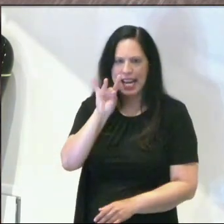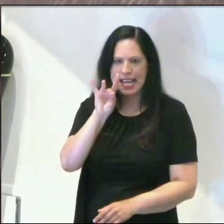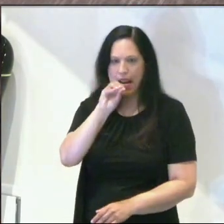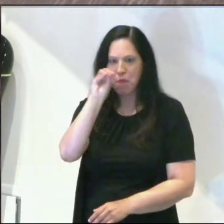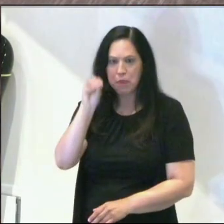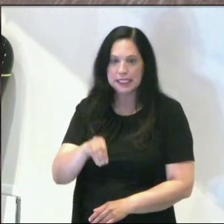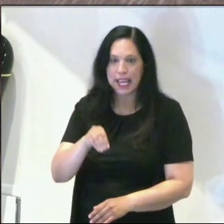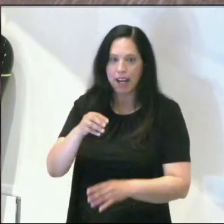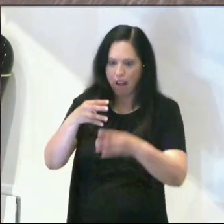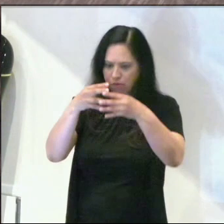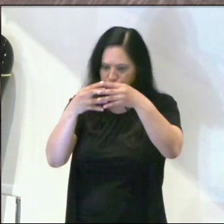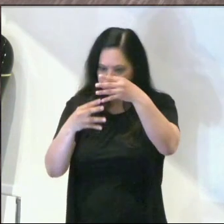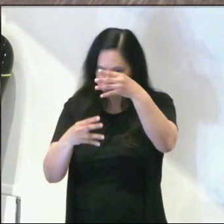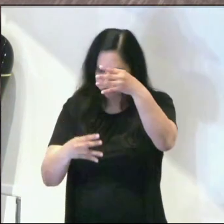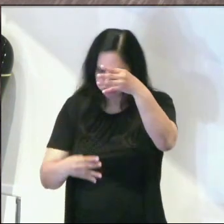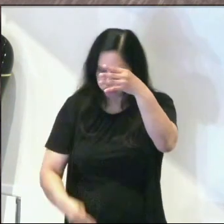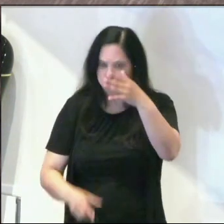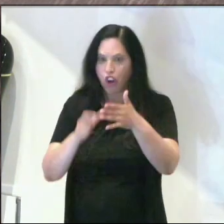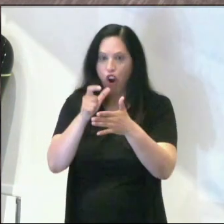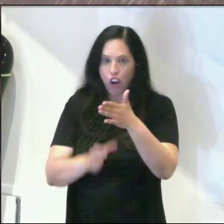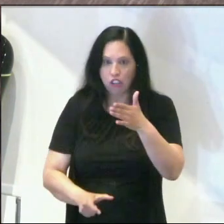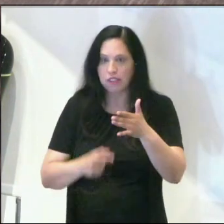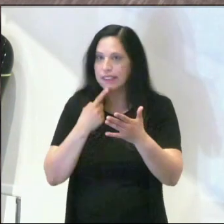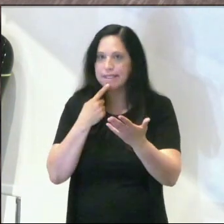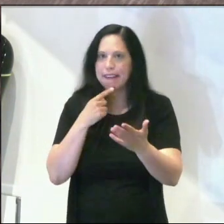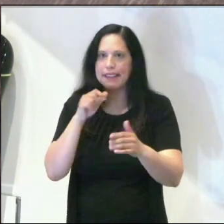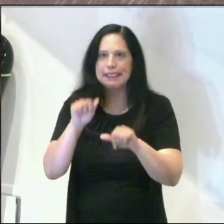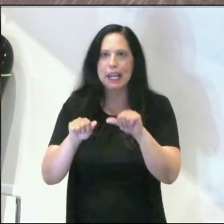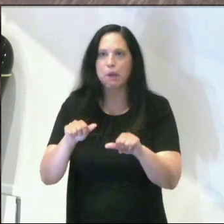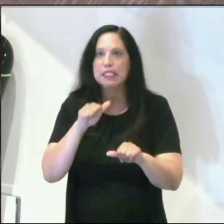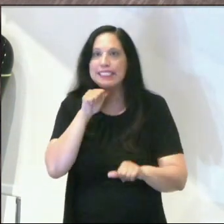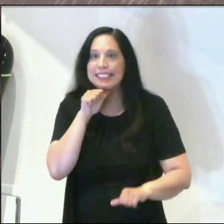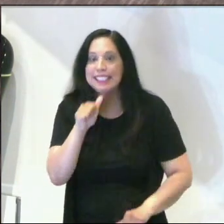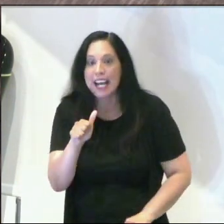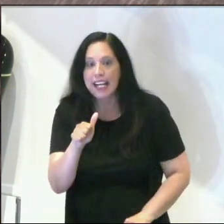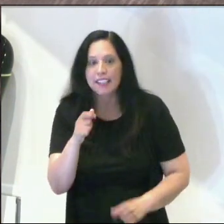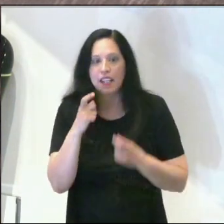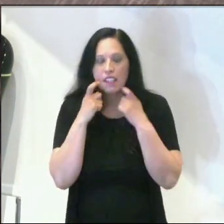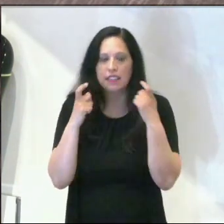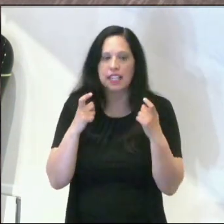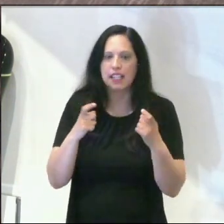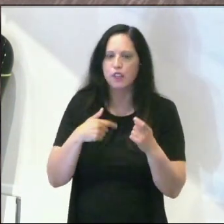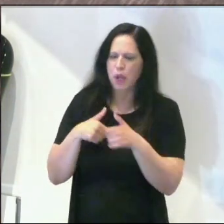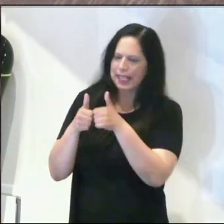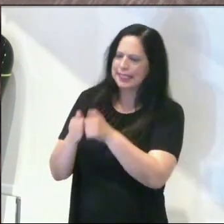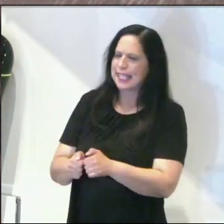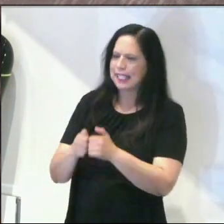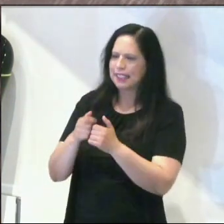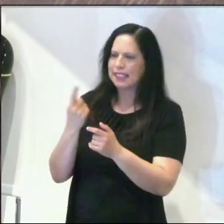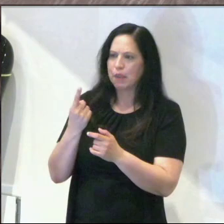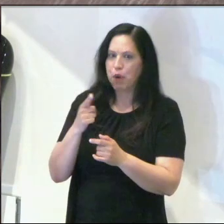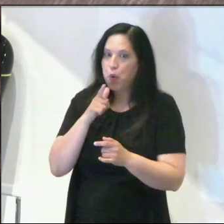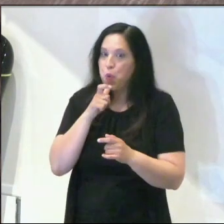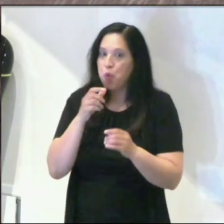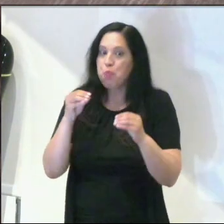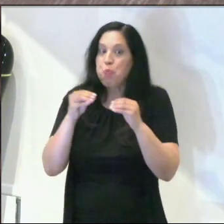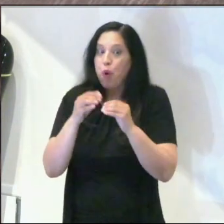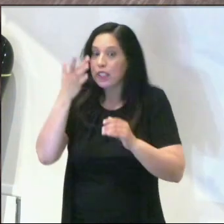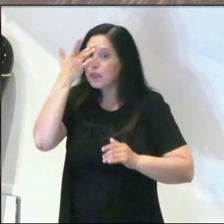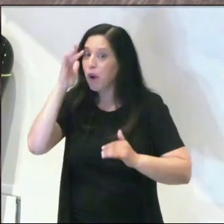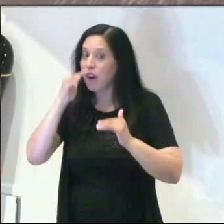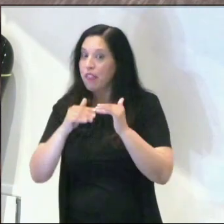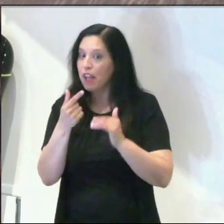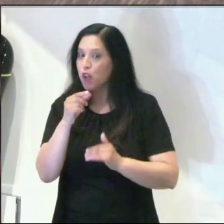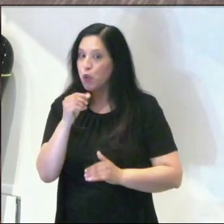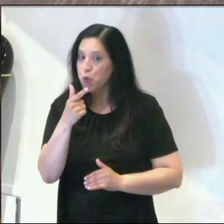% of the following articles said that doubt is not a sin. So I texted somebody who's actually smarter than Google. I texted